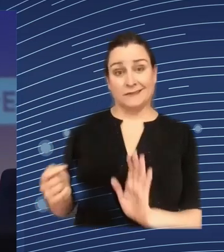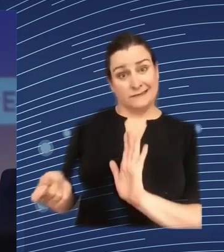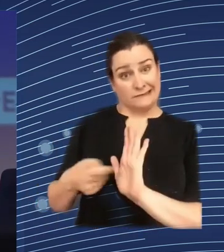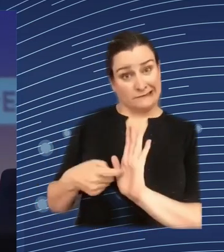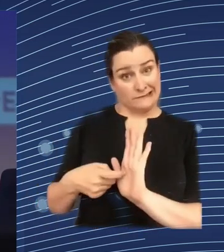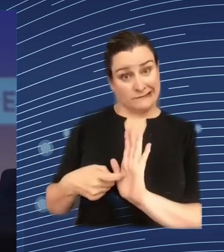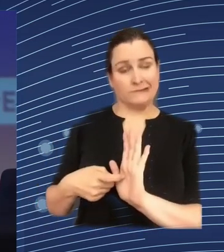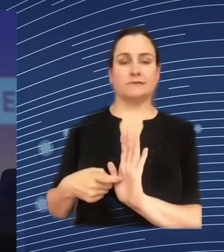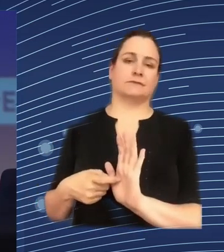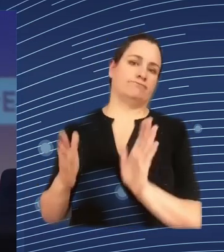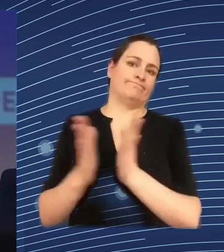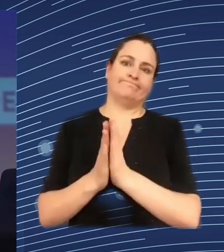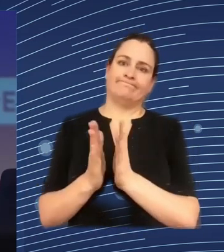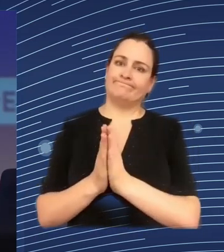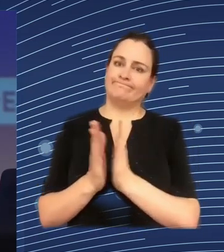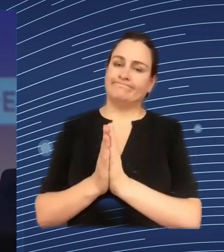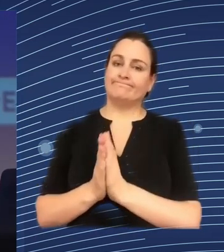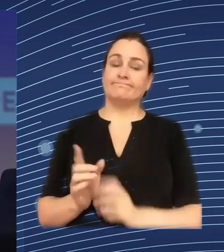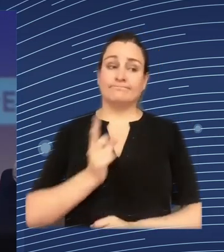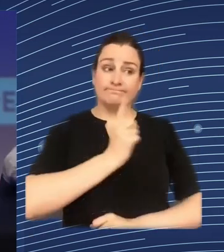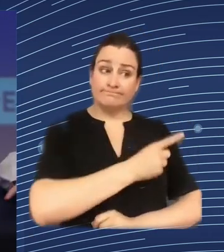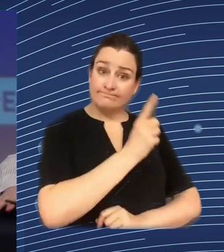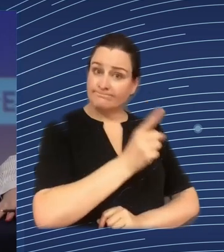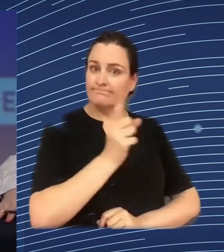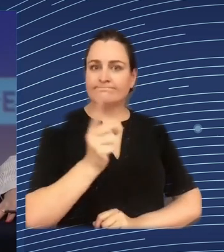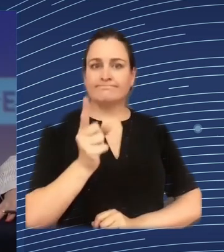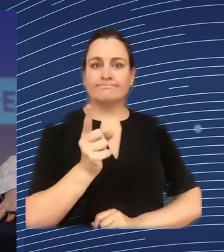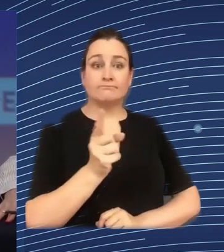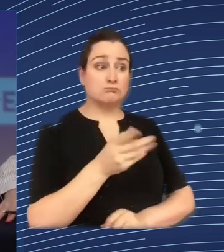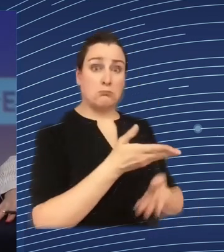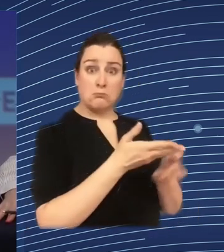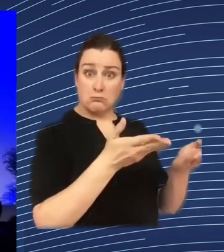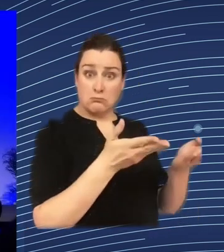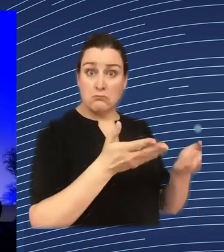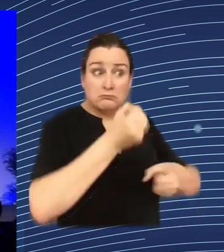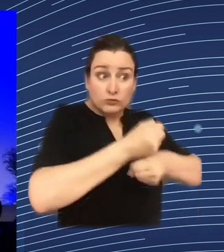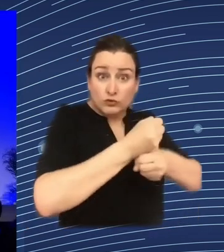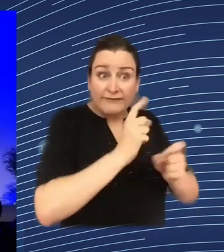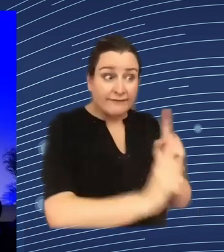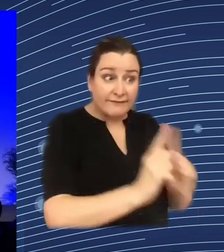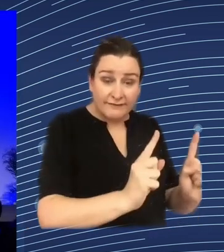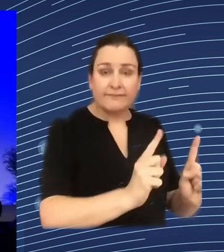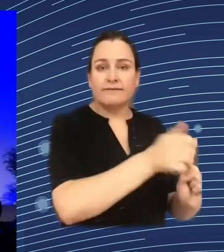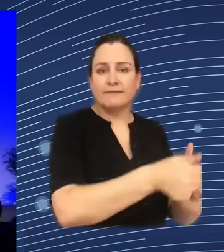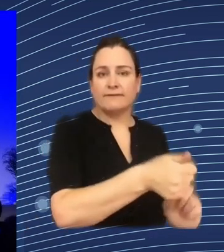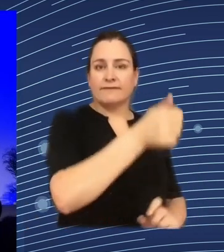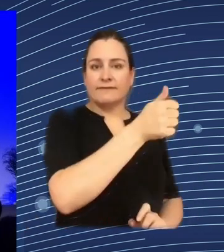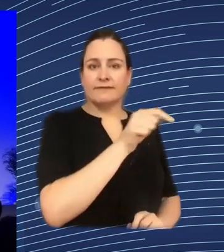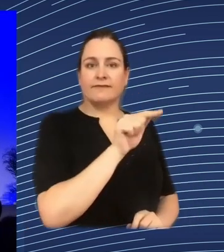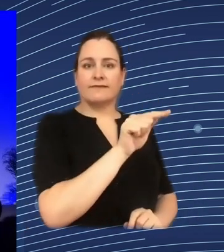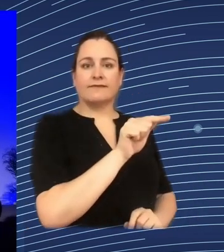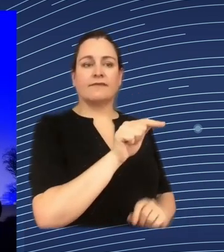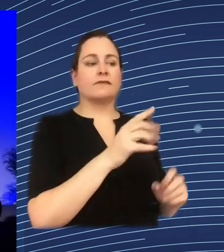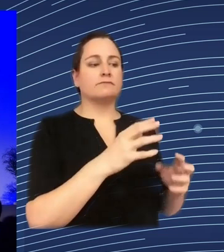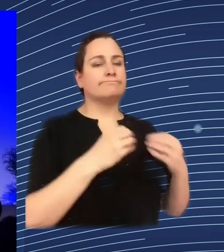an employer must have a legitimate reasonable interest worthy of protection in the use of